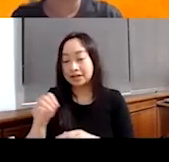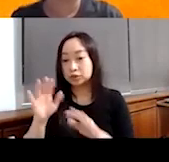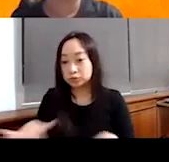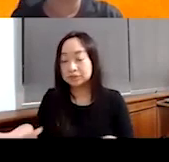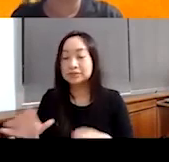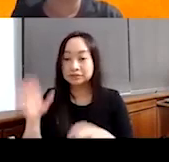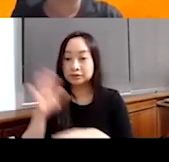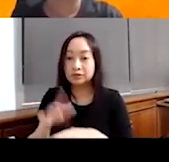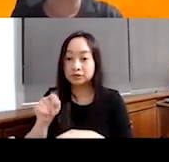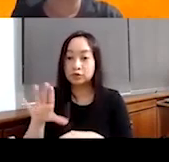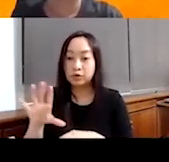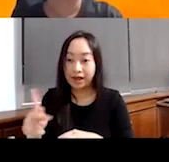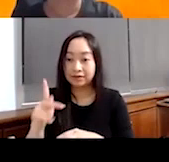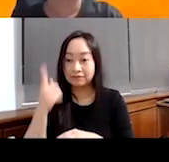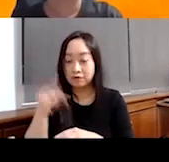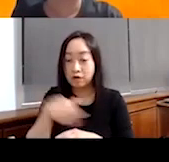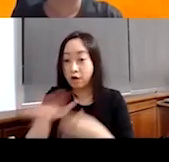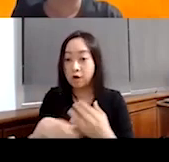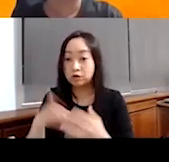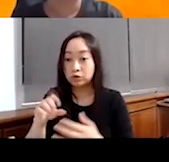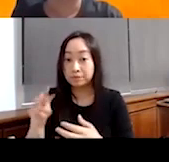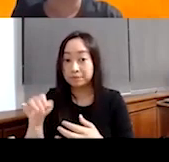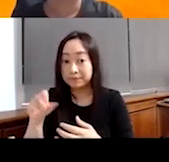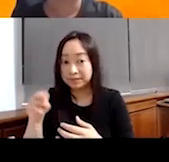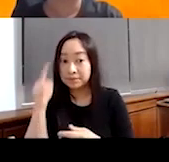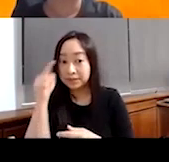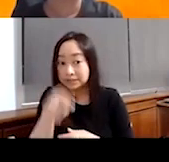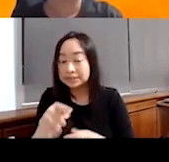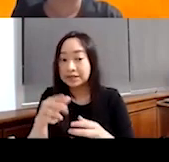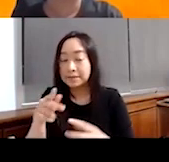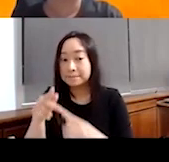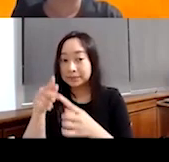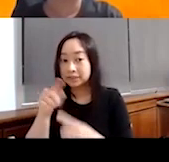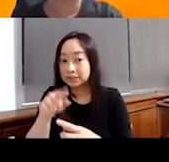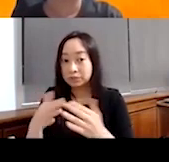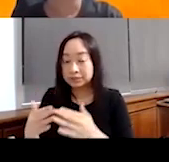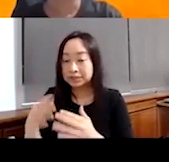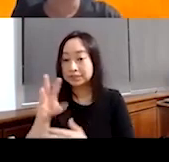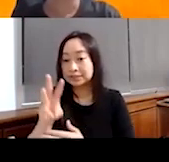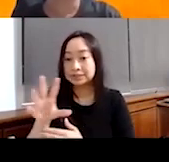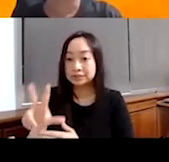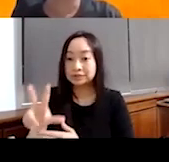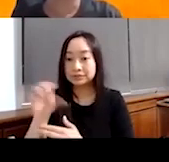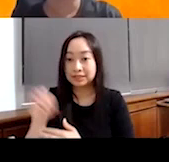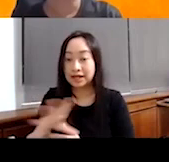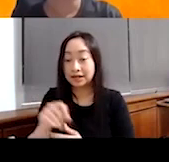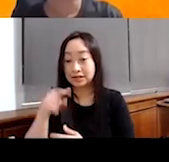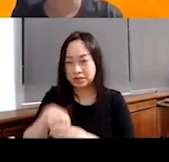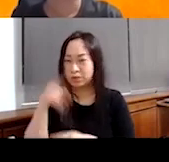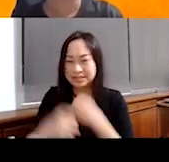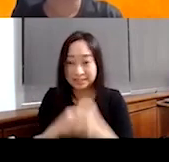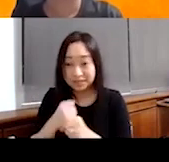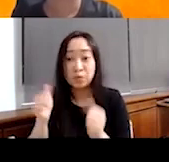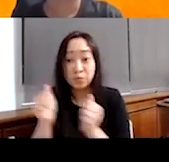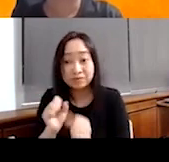early childhood development. For this particular community that we were measuring, it was 63%. And in a year with COVID, with all